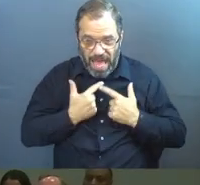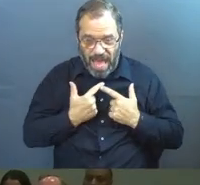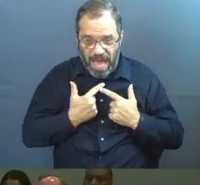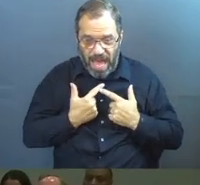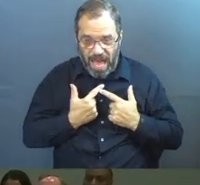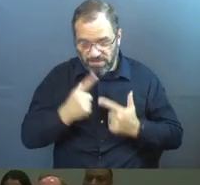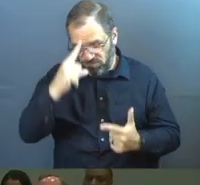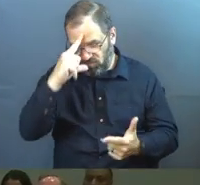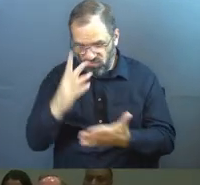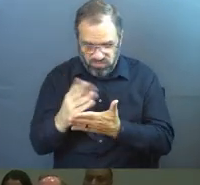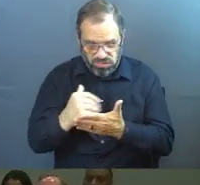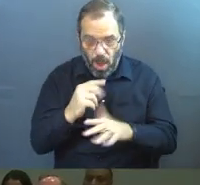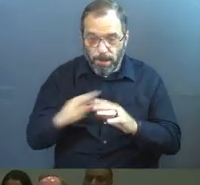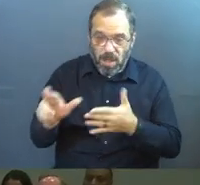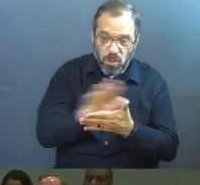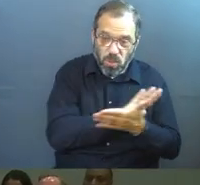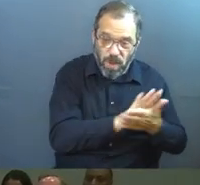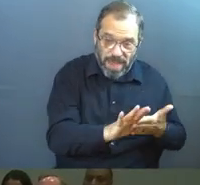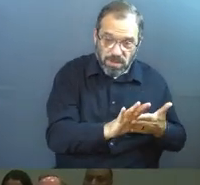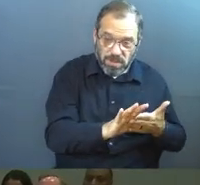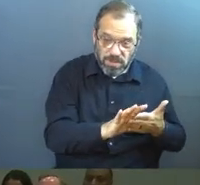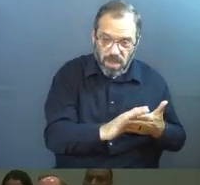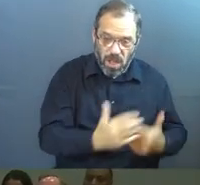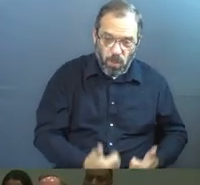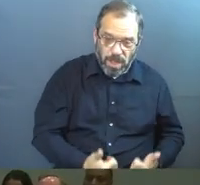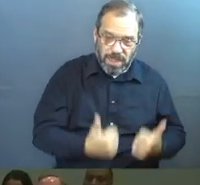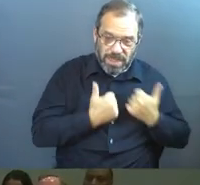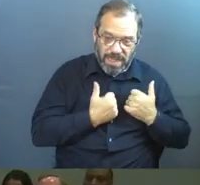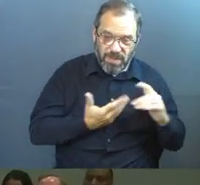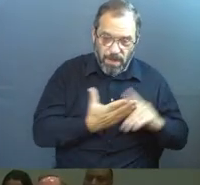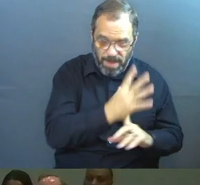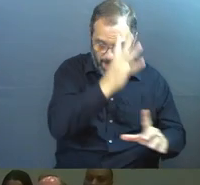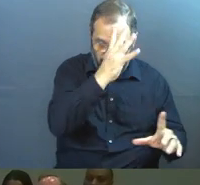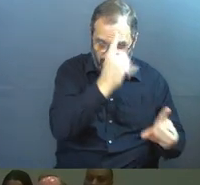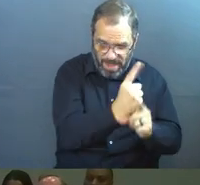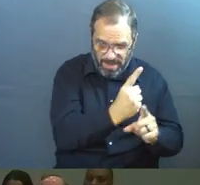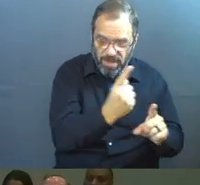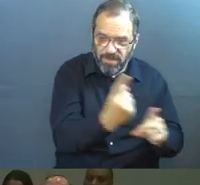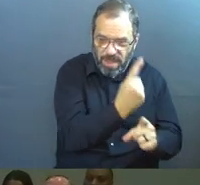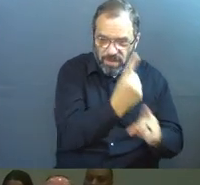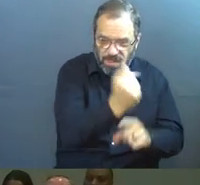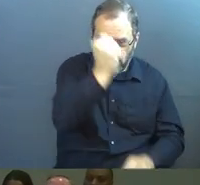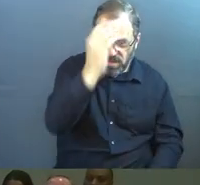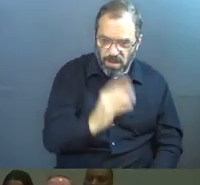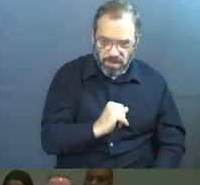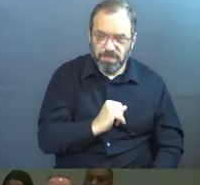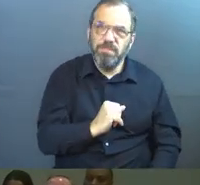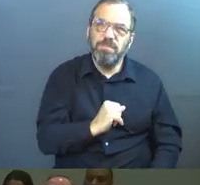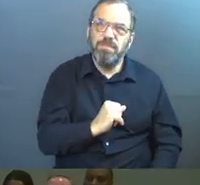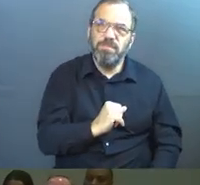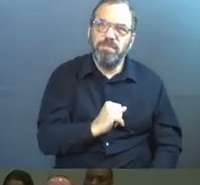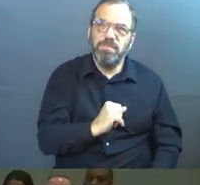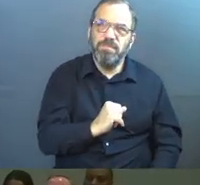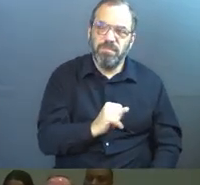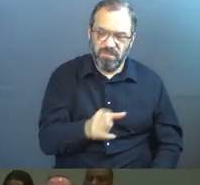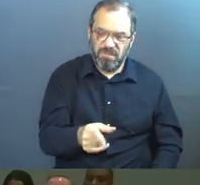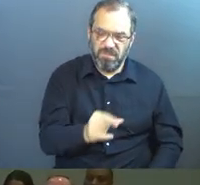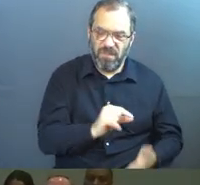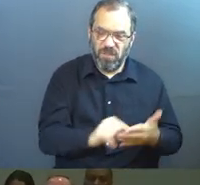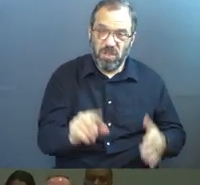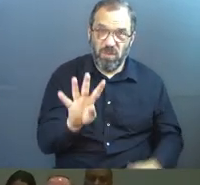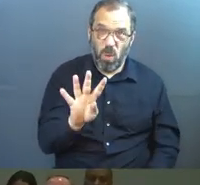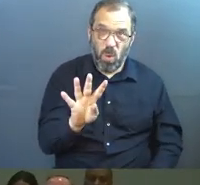crooked, but the righteousness, but the righteous will live by their faithfulness to God. God. This verse right here